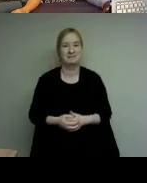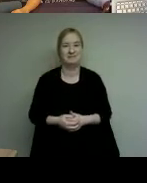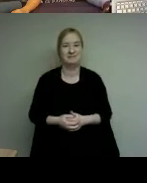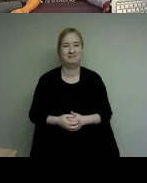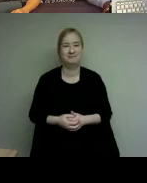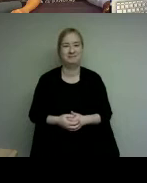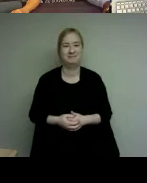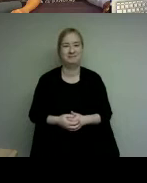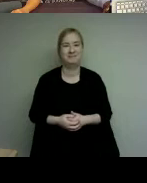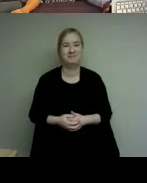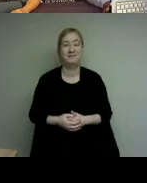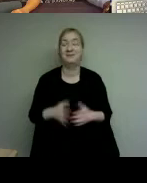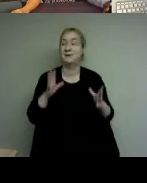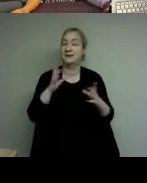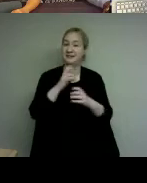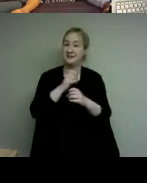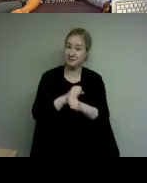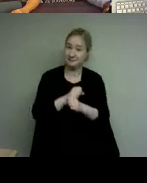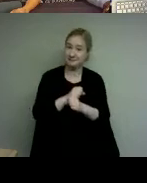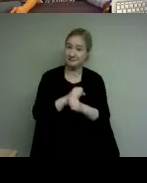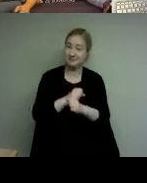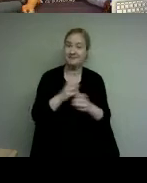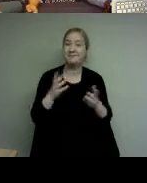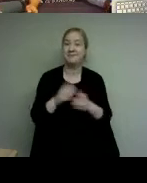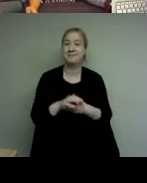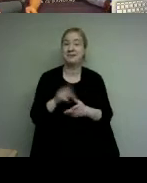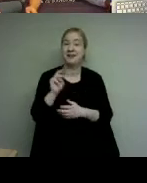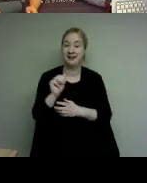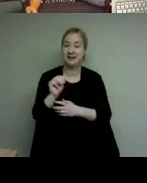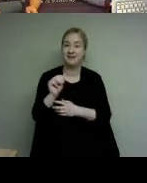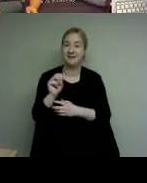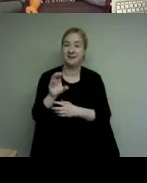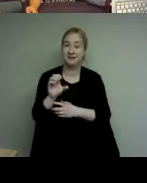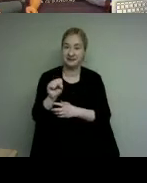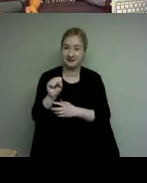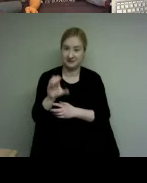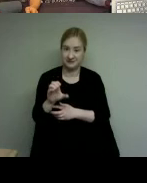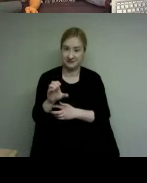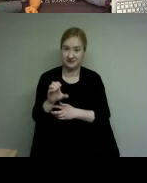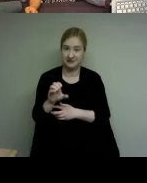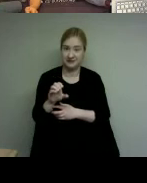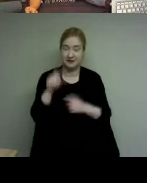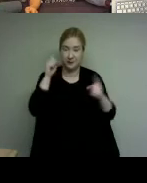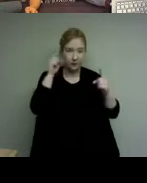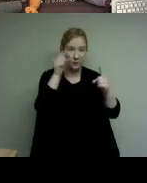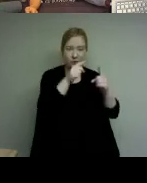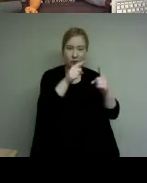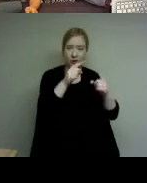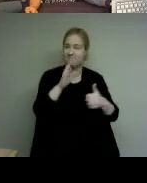in conclusion malatoma construction sector council main objective for developing